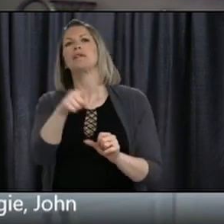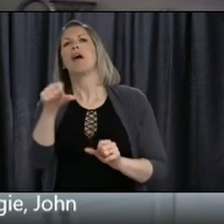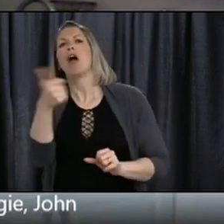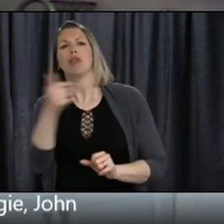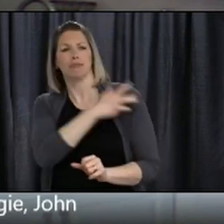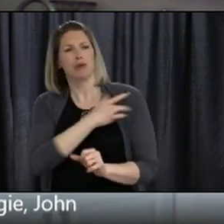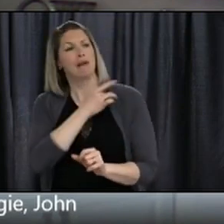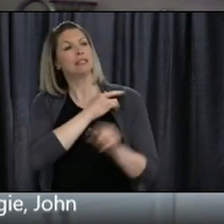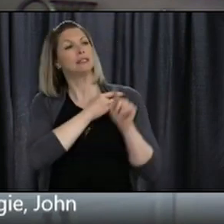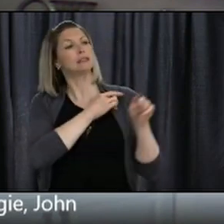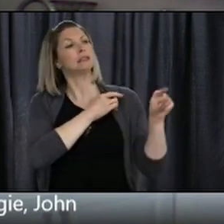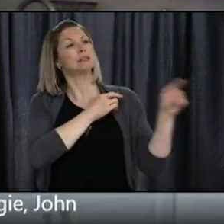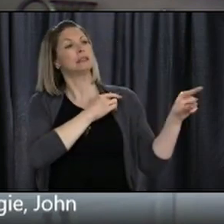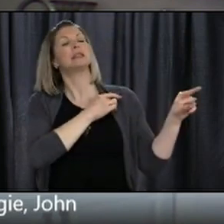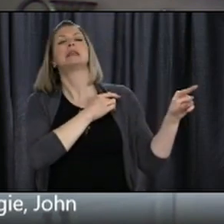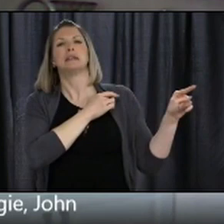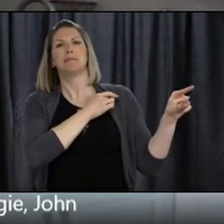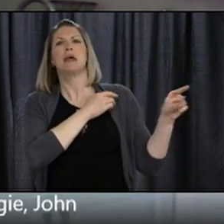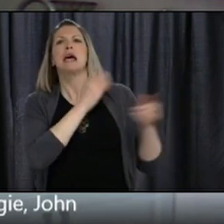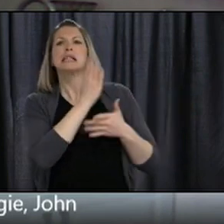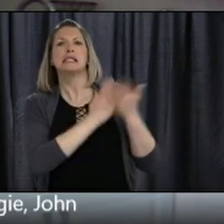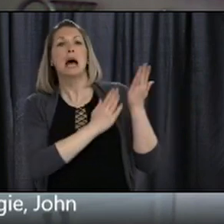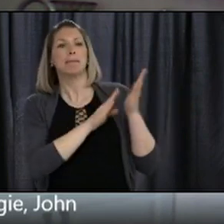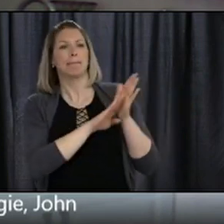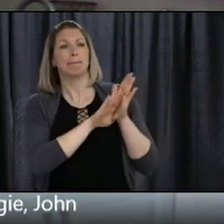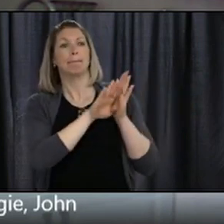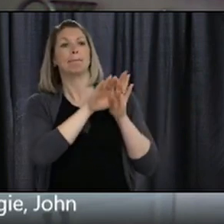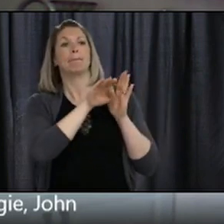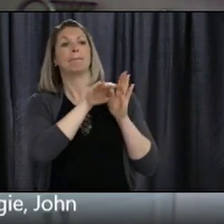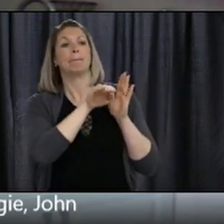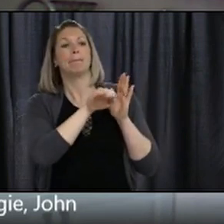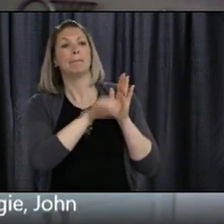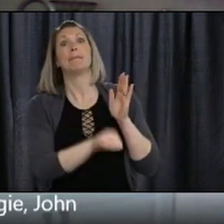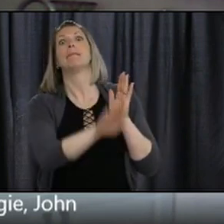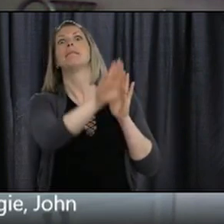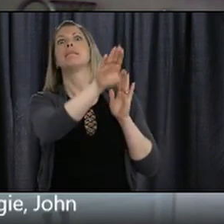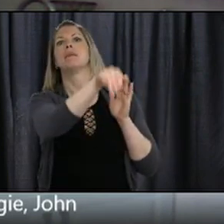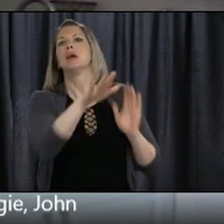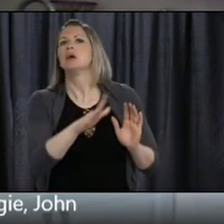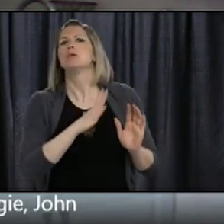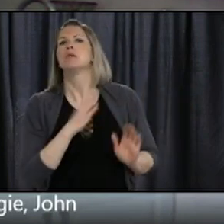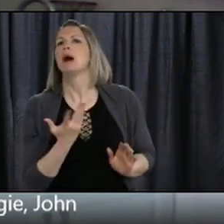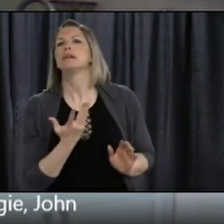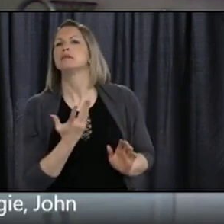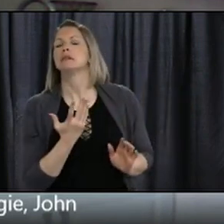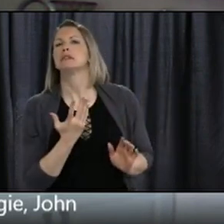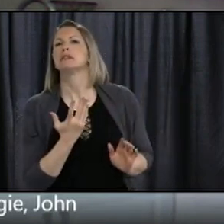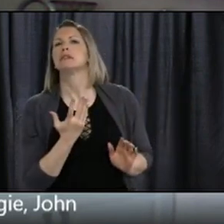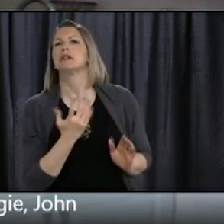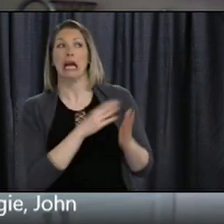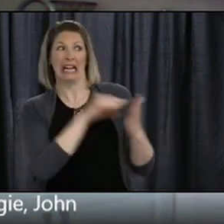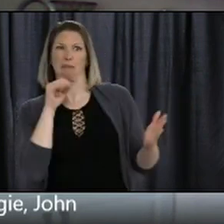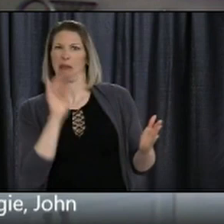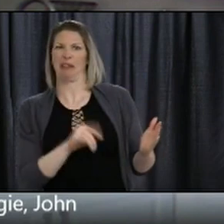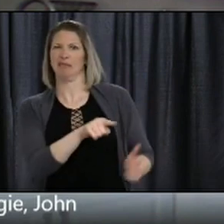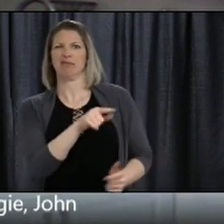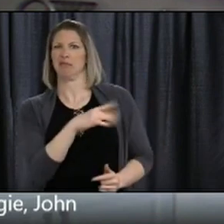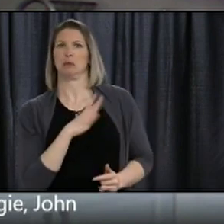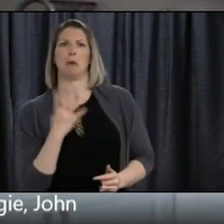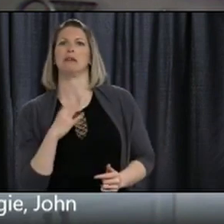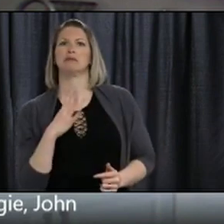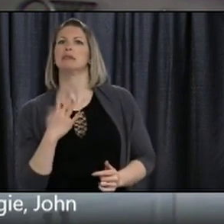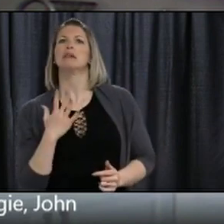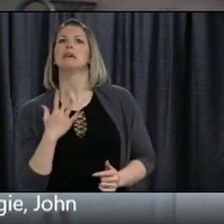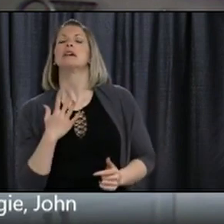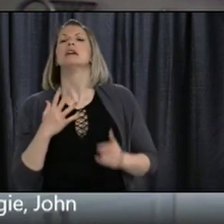on, we touted in our presentation as places to look to for answers. Our plan for